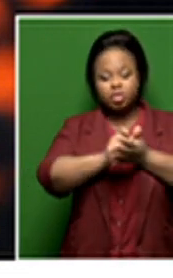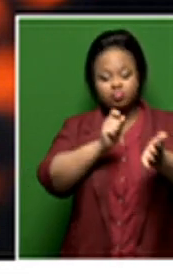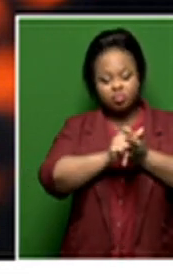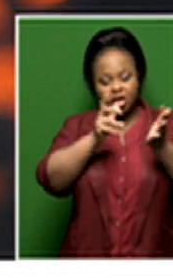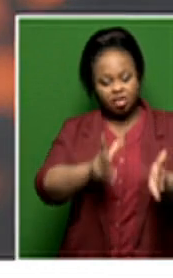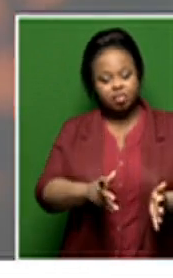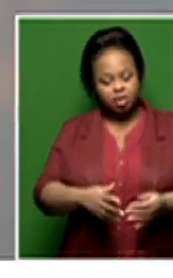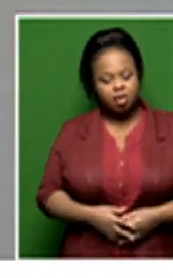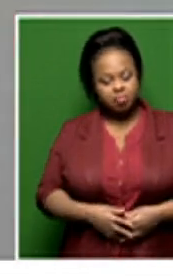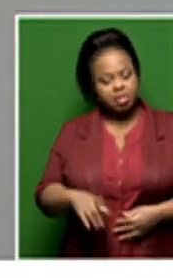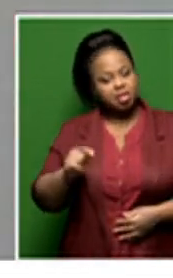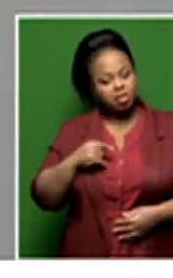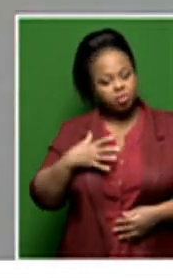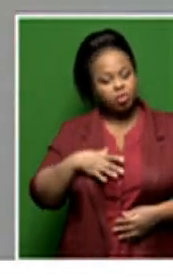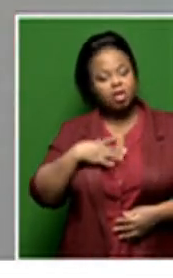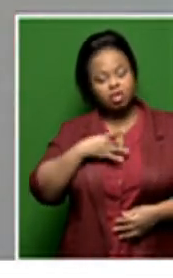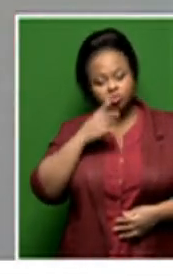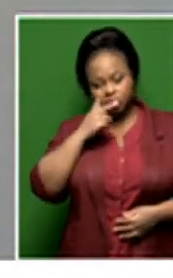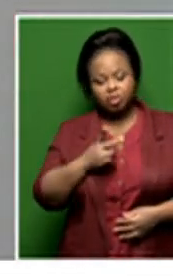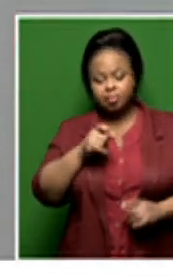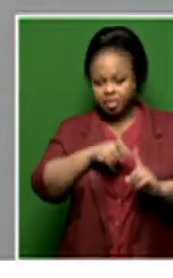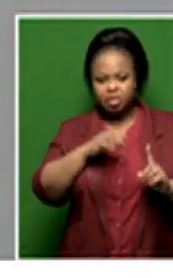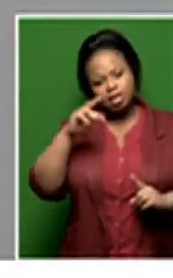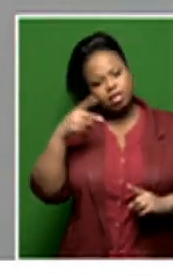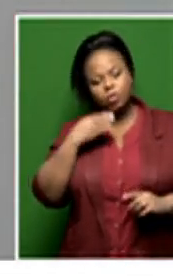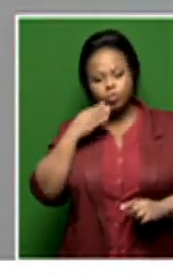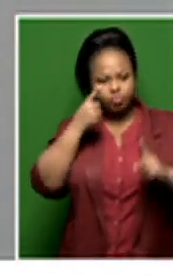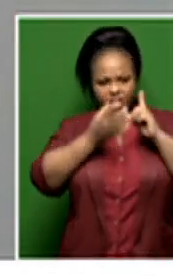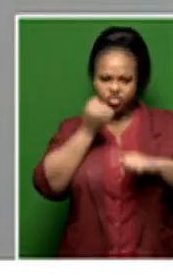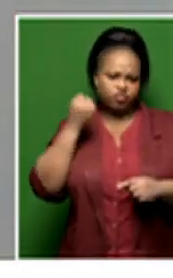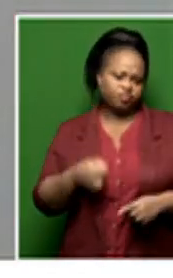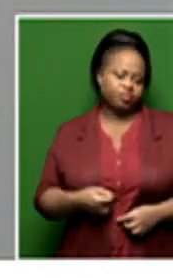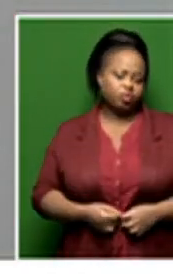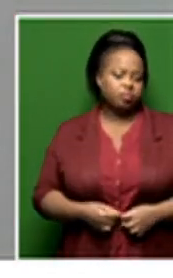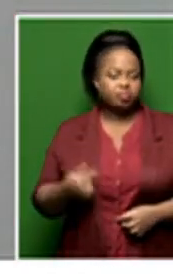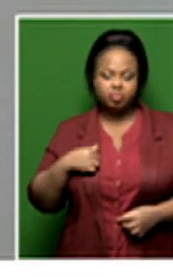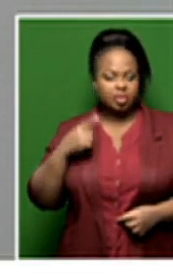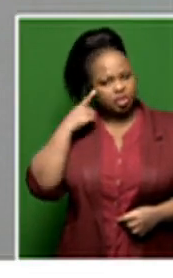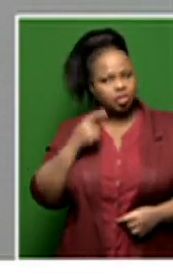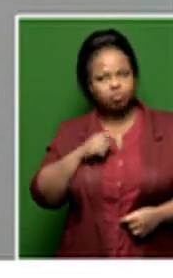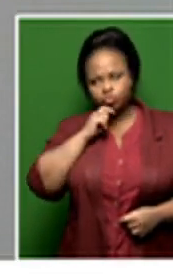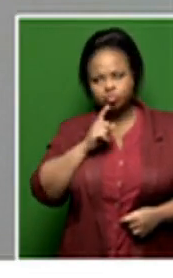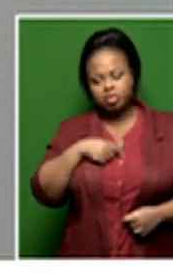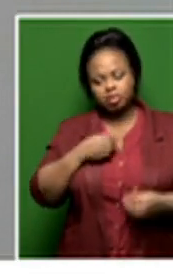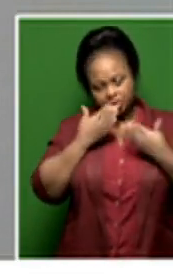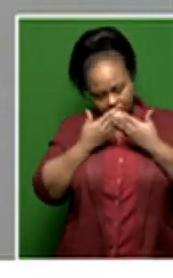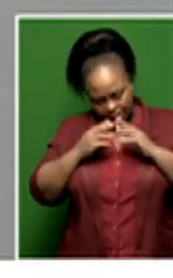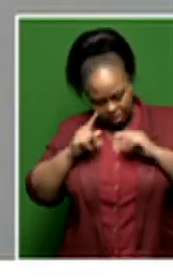would actually achieve this. For some of us, I would have to go and study Zulu